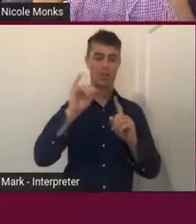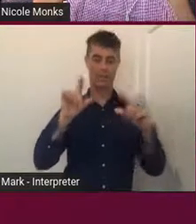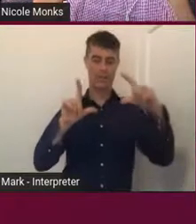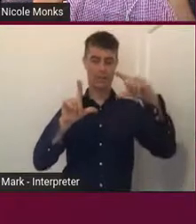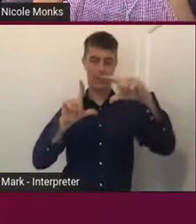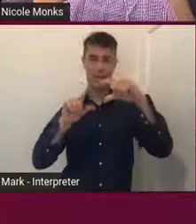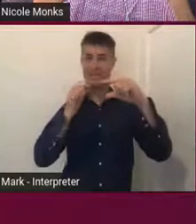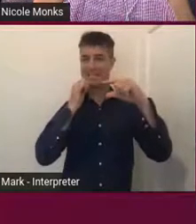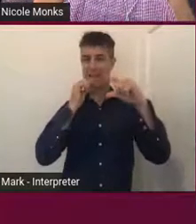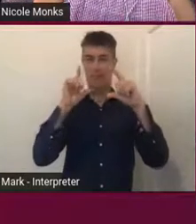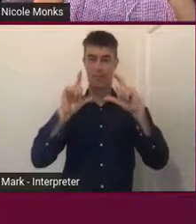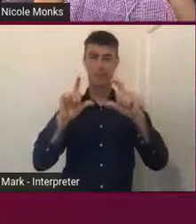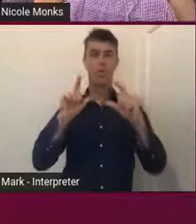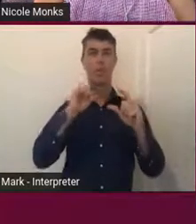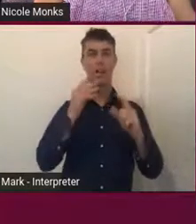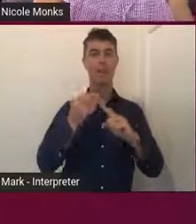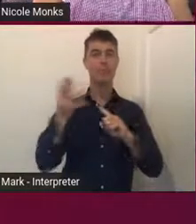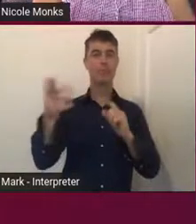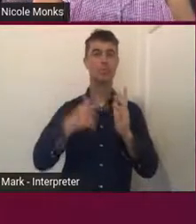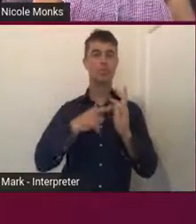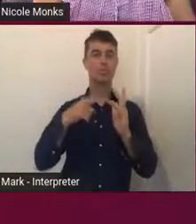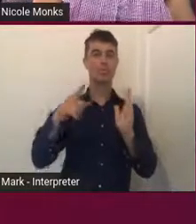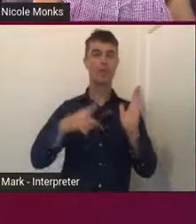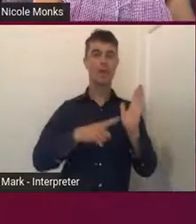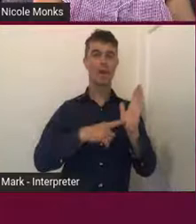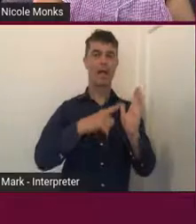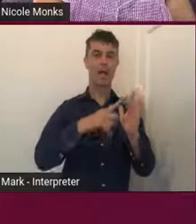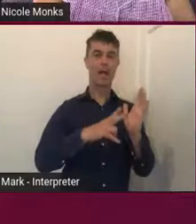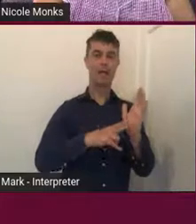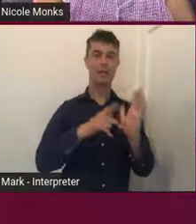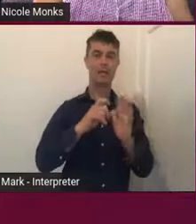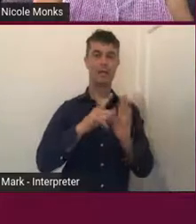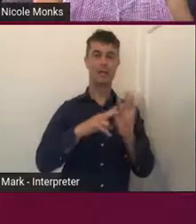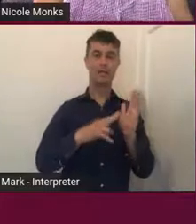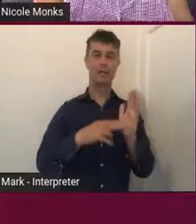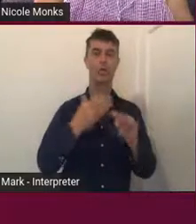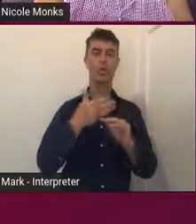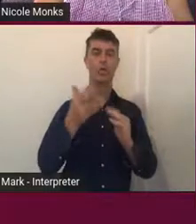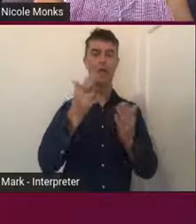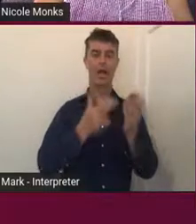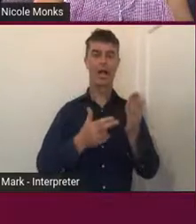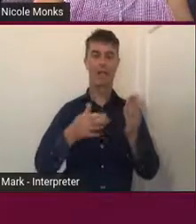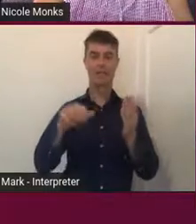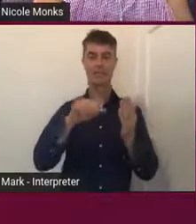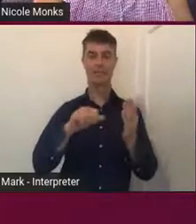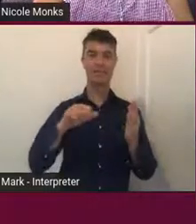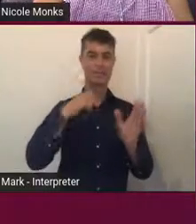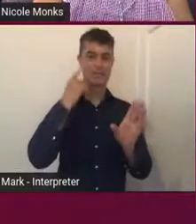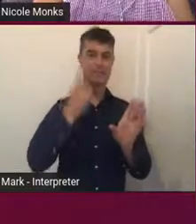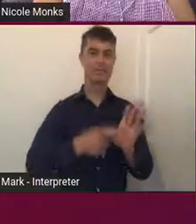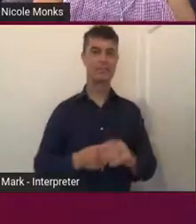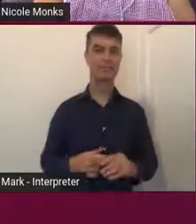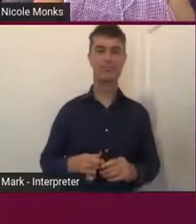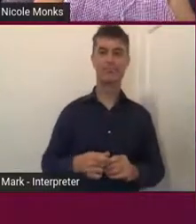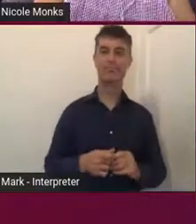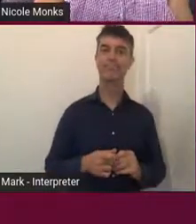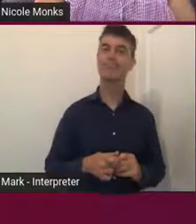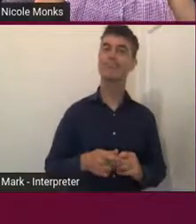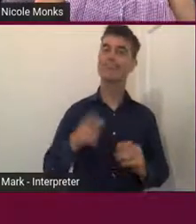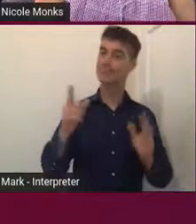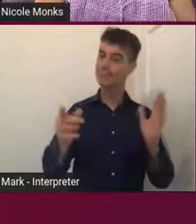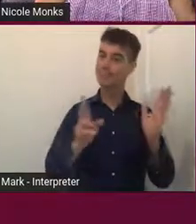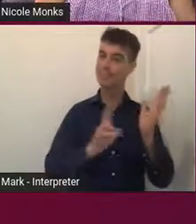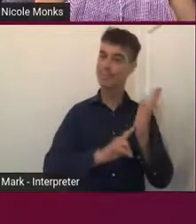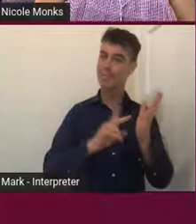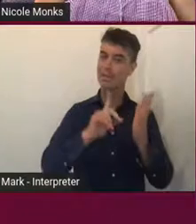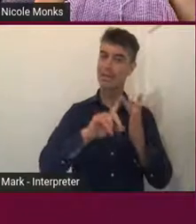into, yeah, the Lyndon New Art Space next year. And, Nicole, one of the really interesting things